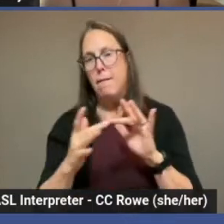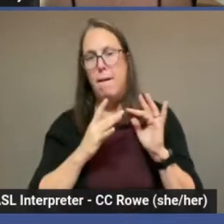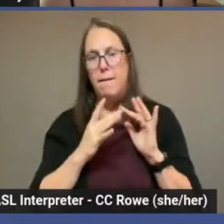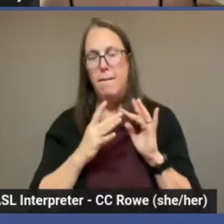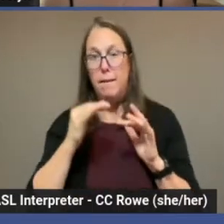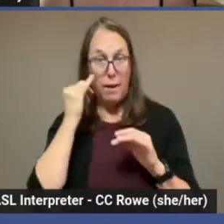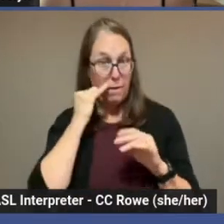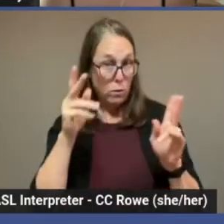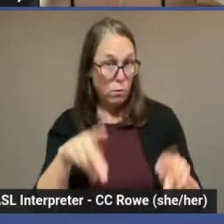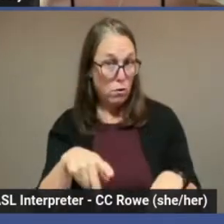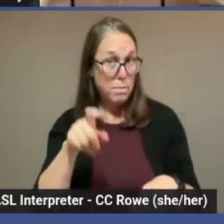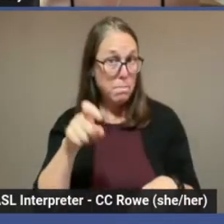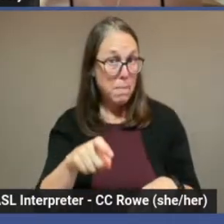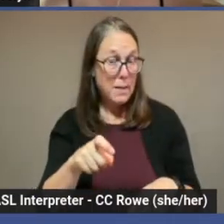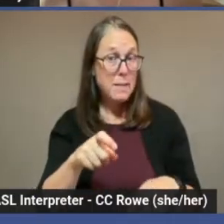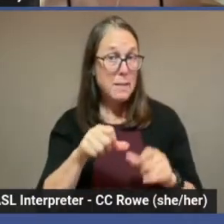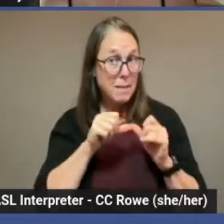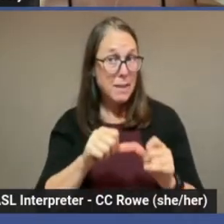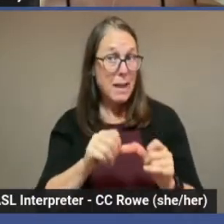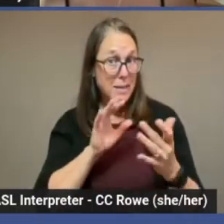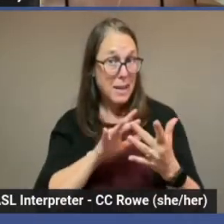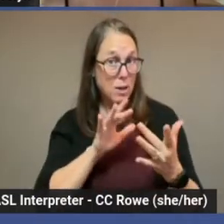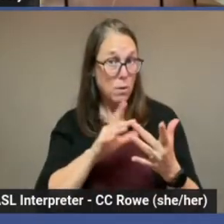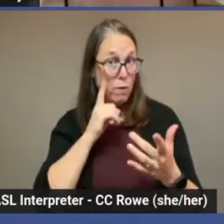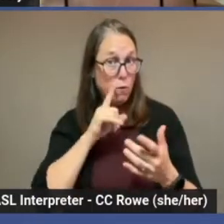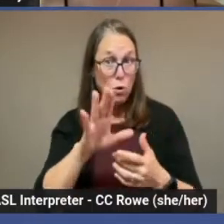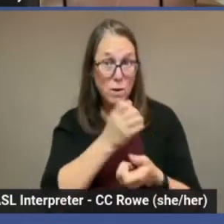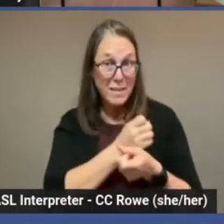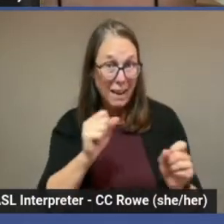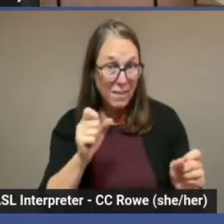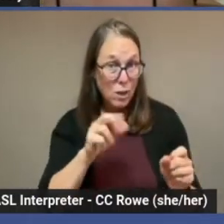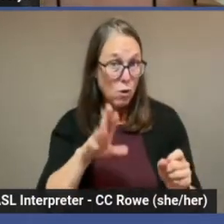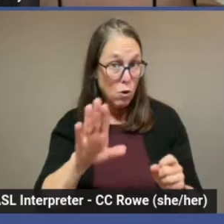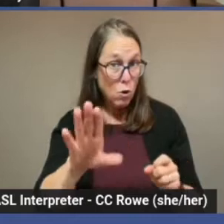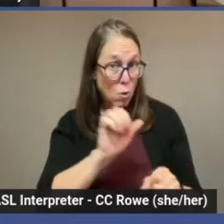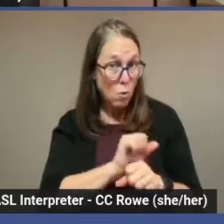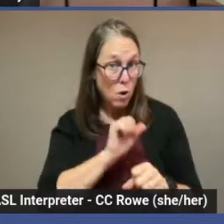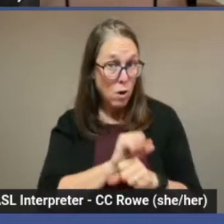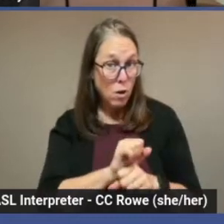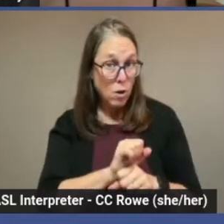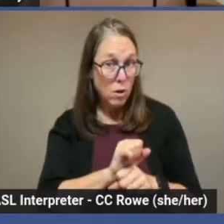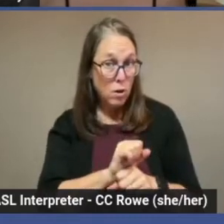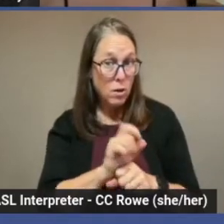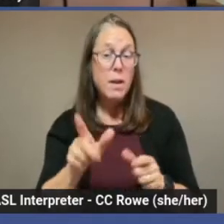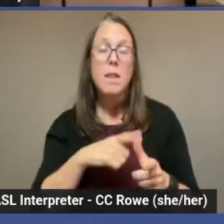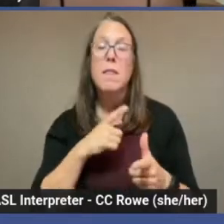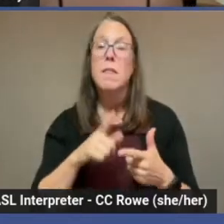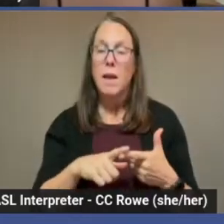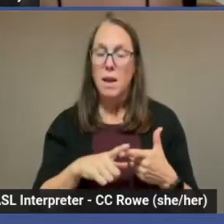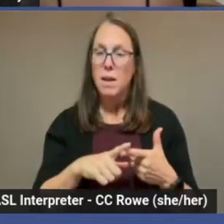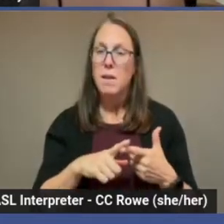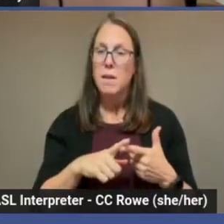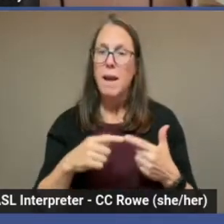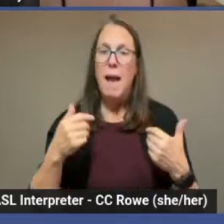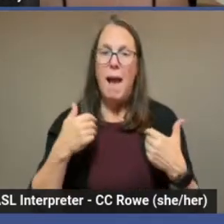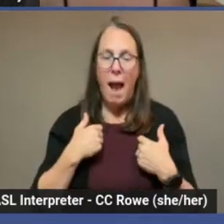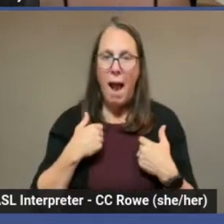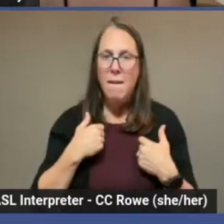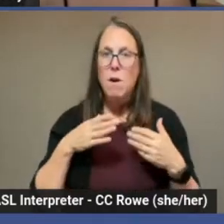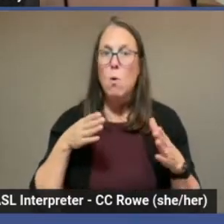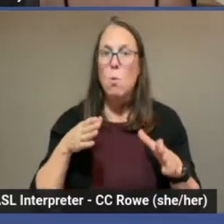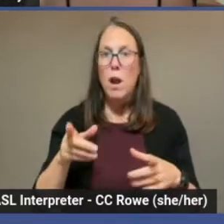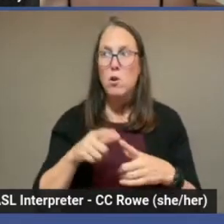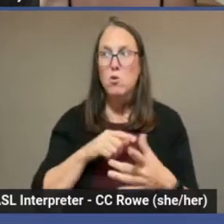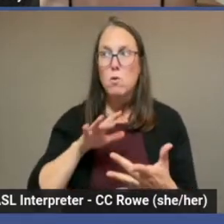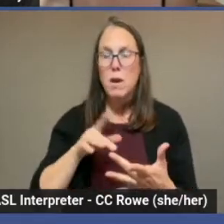it's someone you really need to stay in touch with for you for your safety or your work that you make sure you have some way to contact